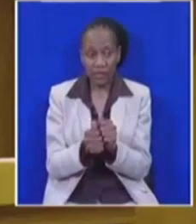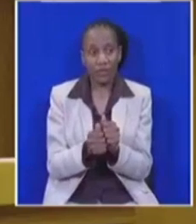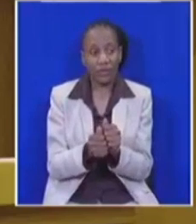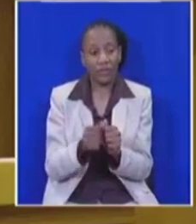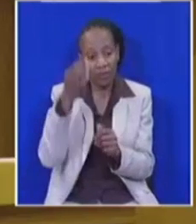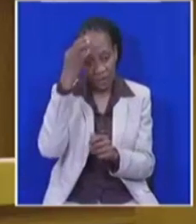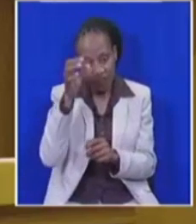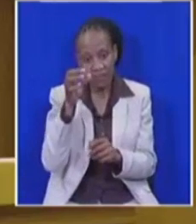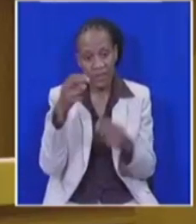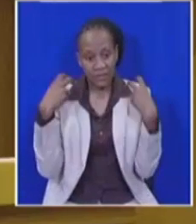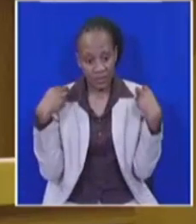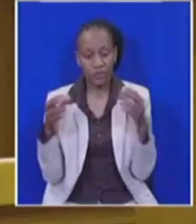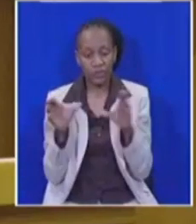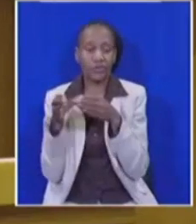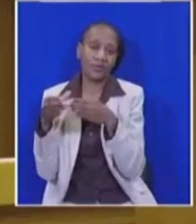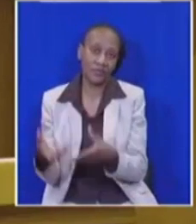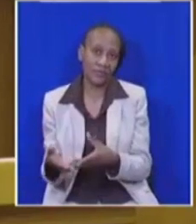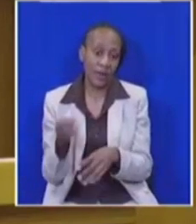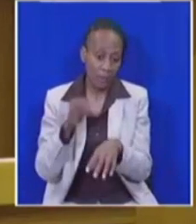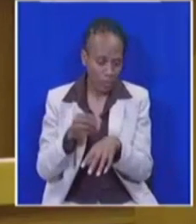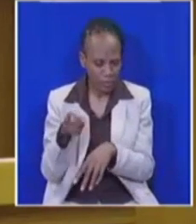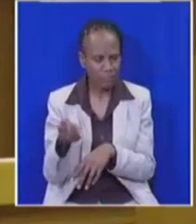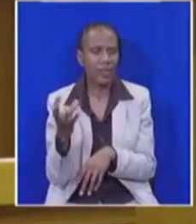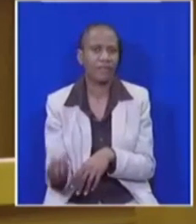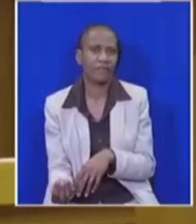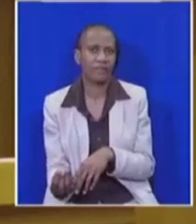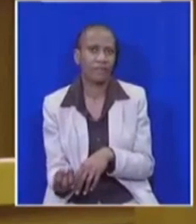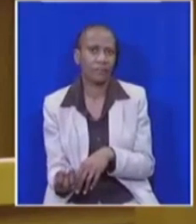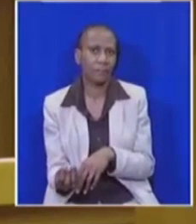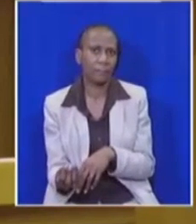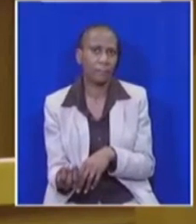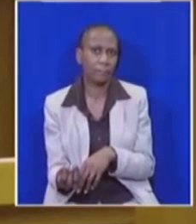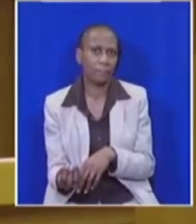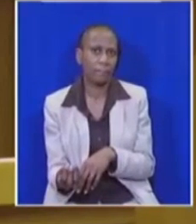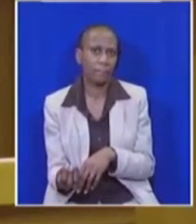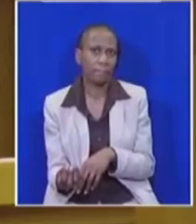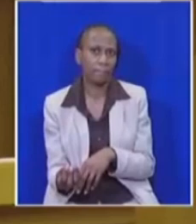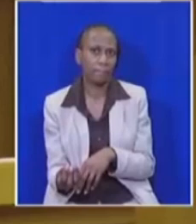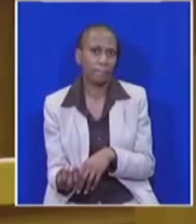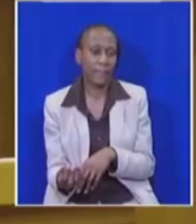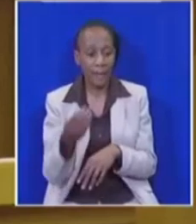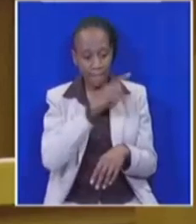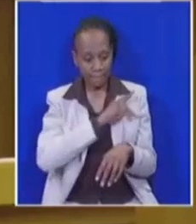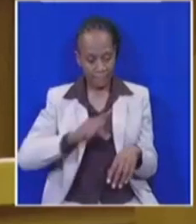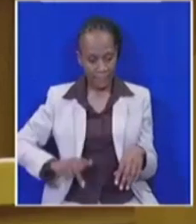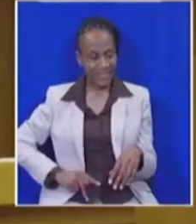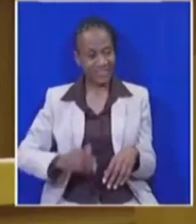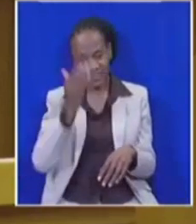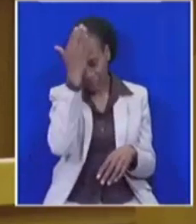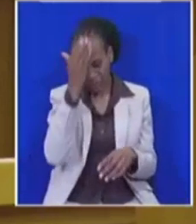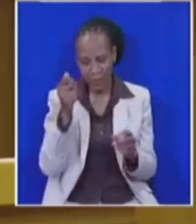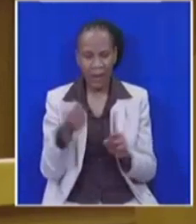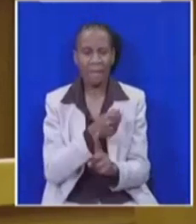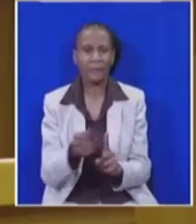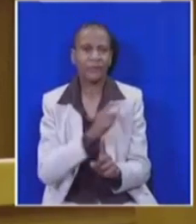The situation is problematic and in the current comment in the country where the justified view is held that President Jacob Zuma is abusing State Departments,